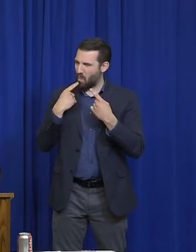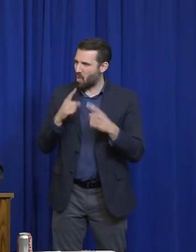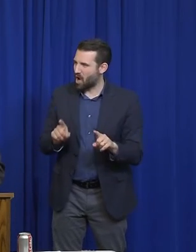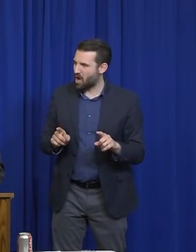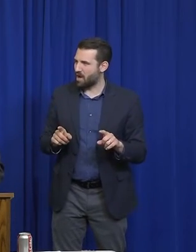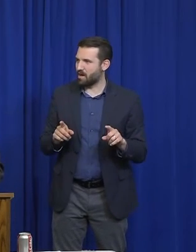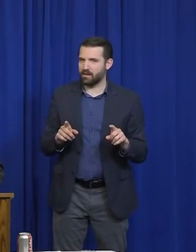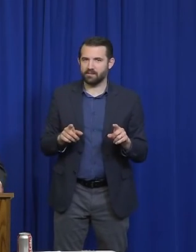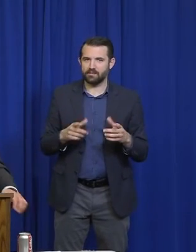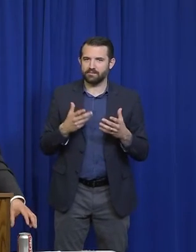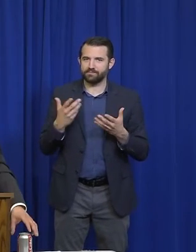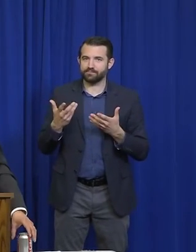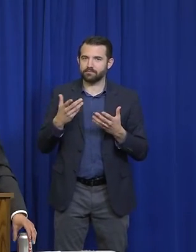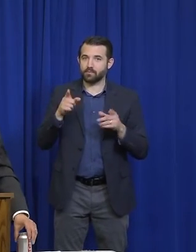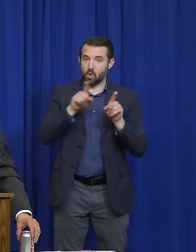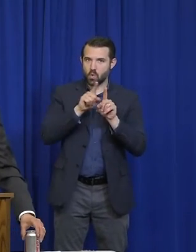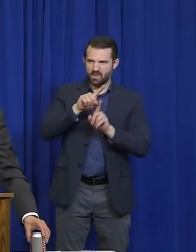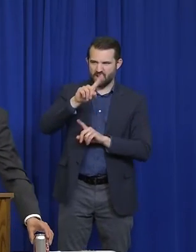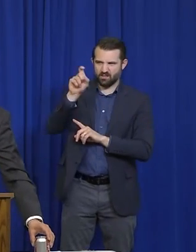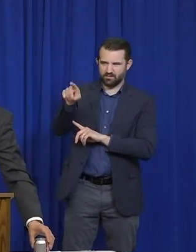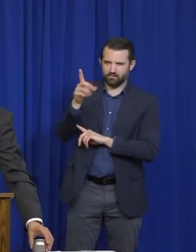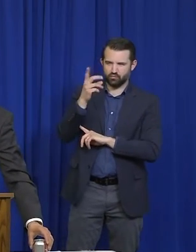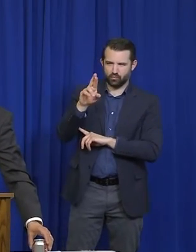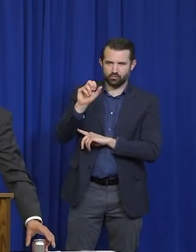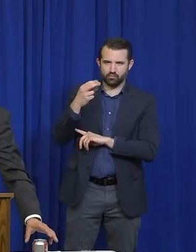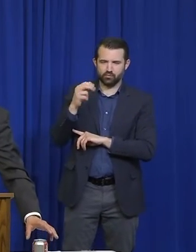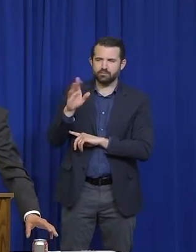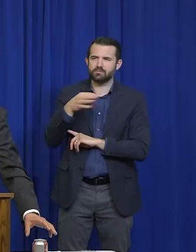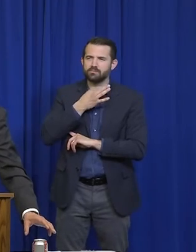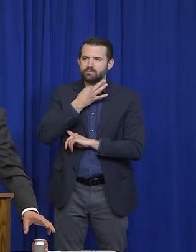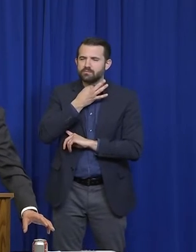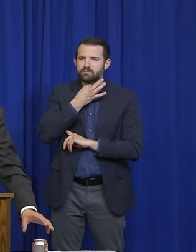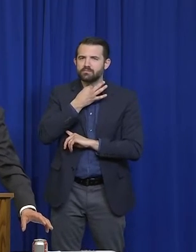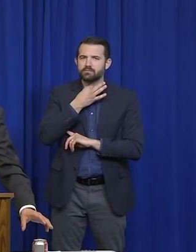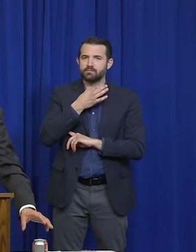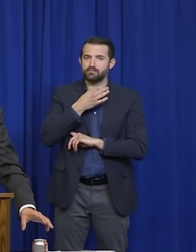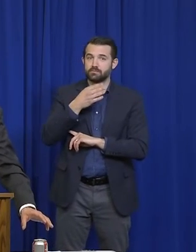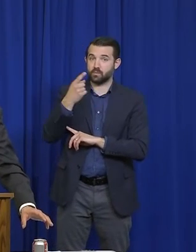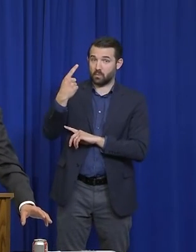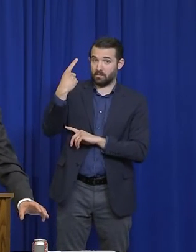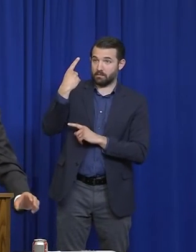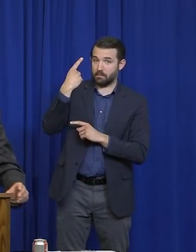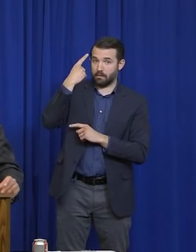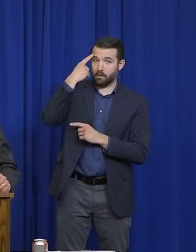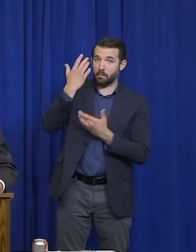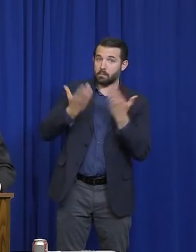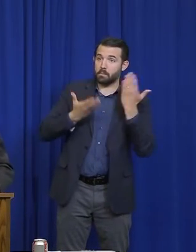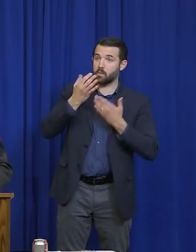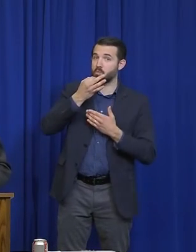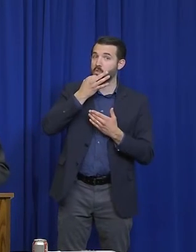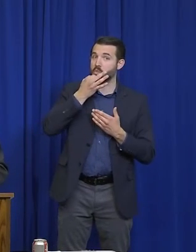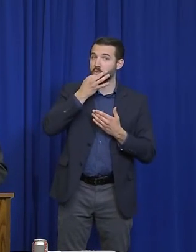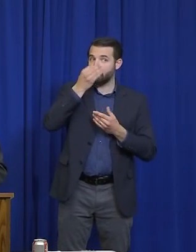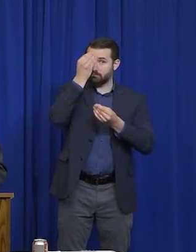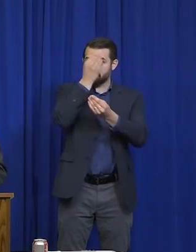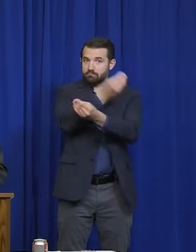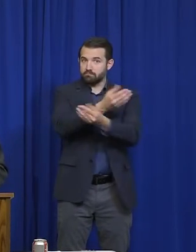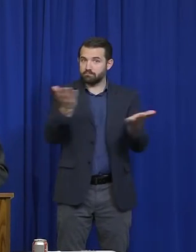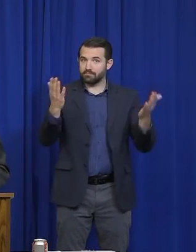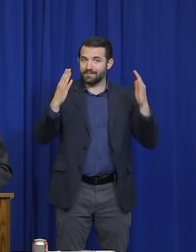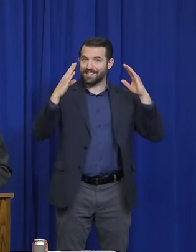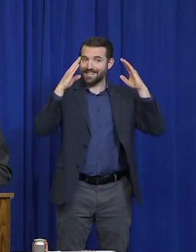thought to starting to release the positive cases in Maine on a town-by-town or city-to-city basis?